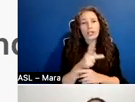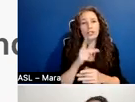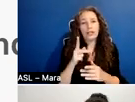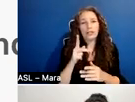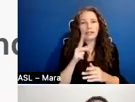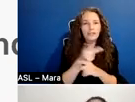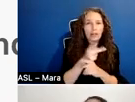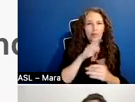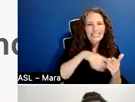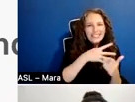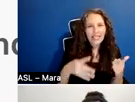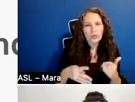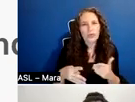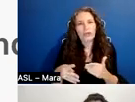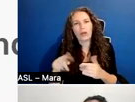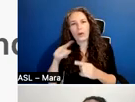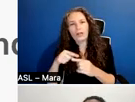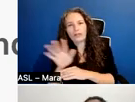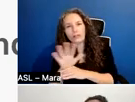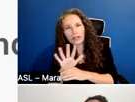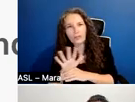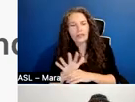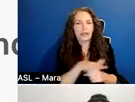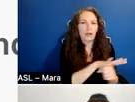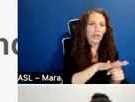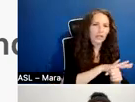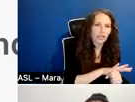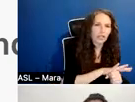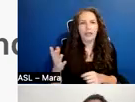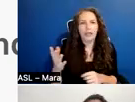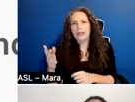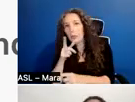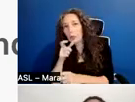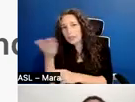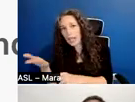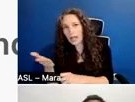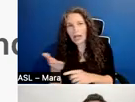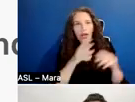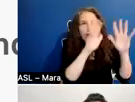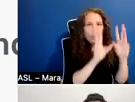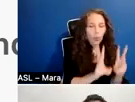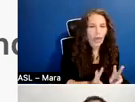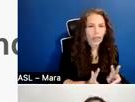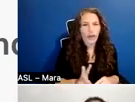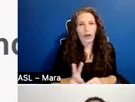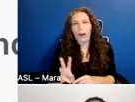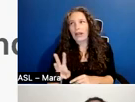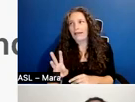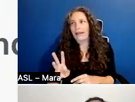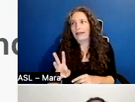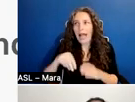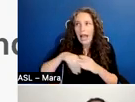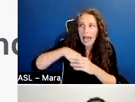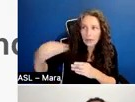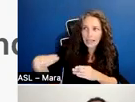and the weather, especially if you're going to be outside. But even when you're inside, you know, the sunlight can be affected by a foggy day. Um,